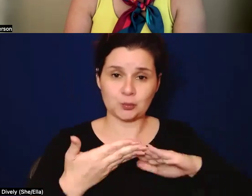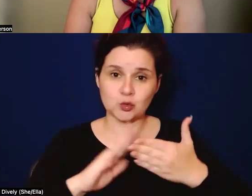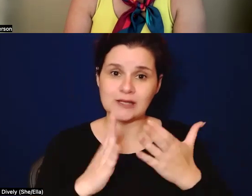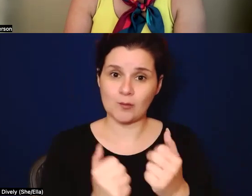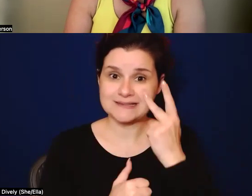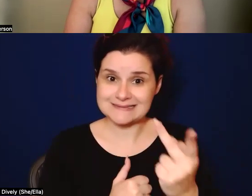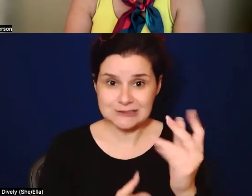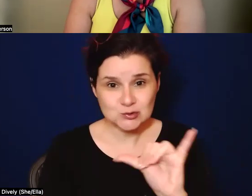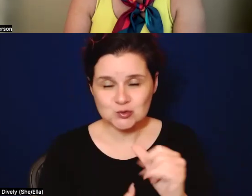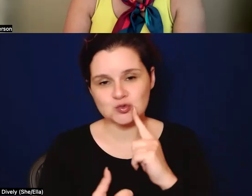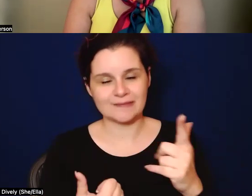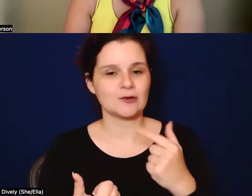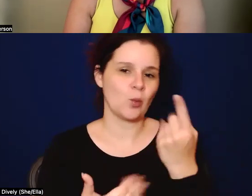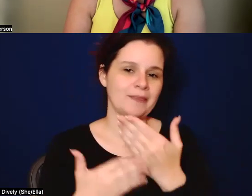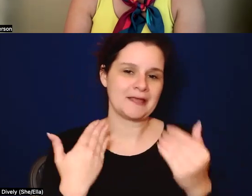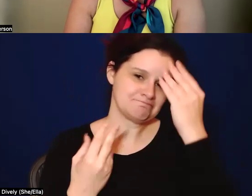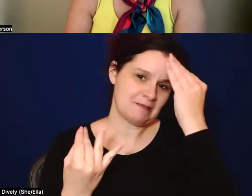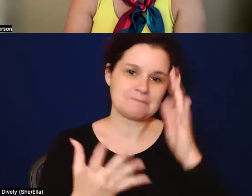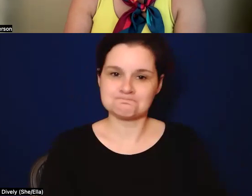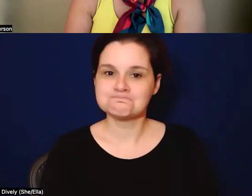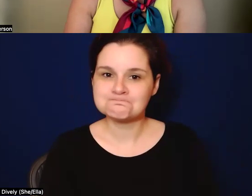see too. So that's just kind of one thing I think too.